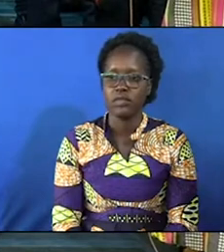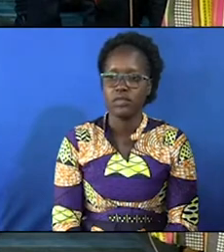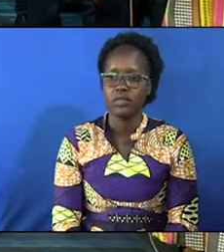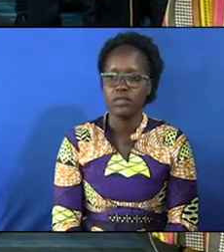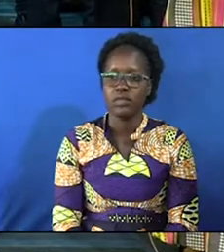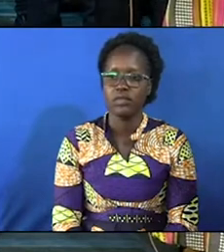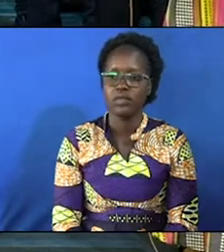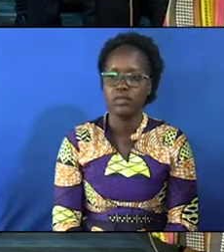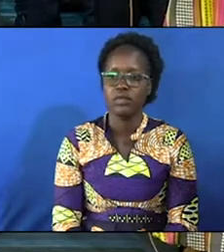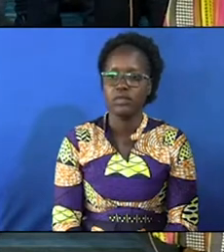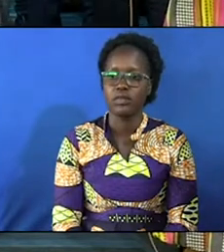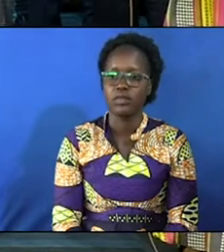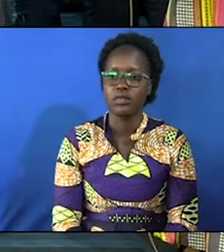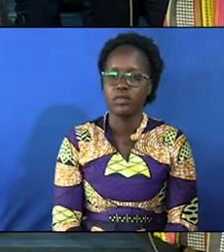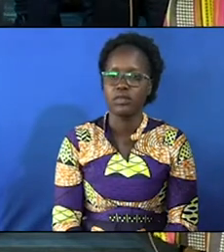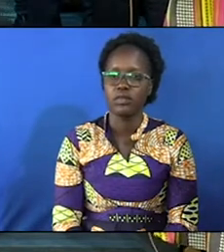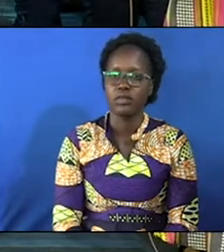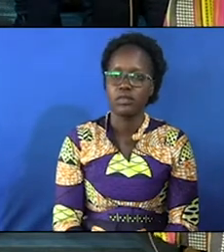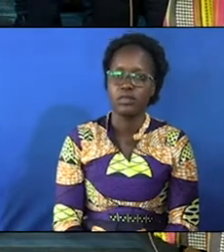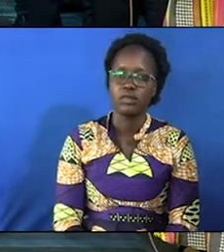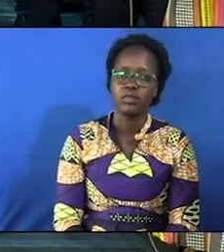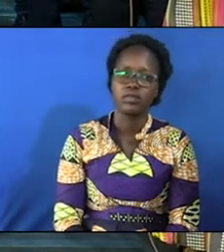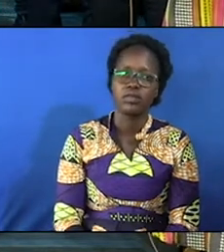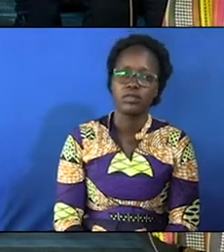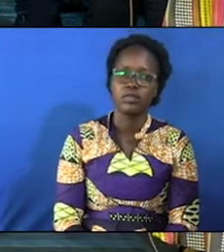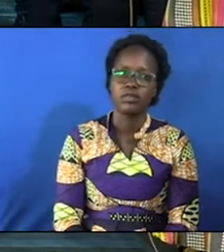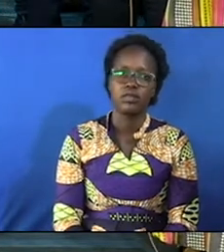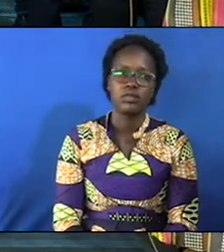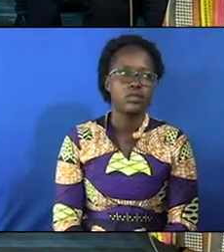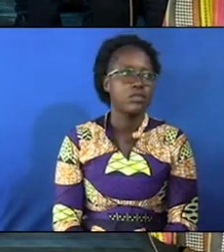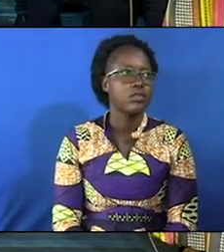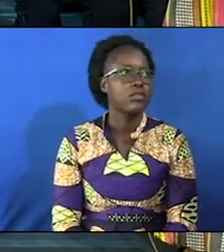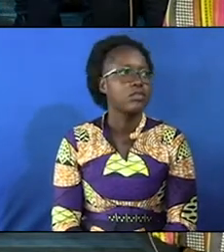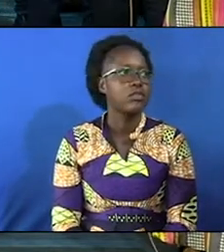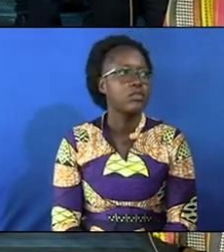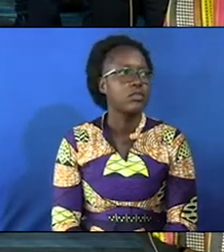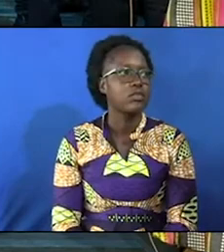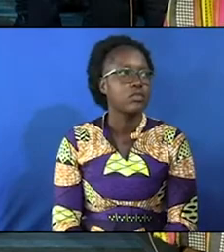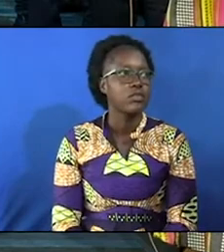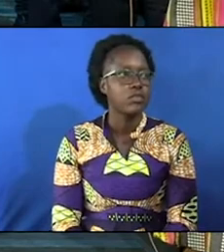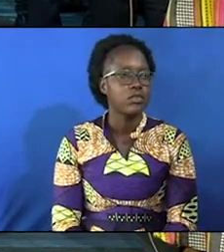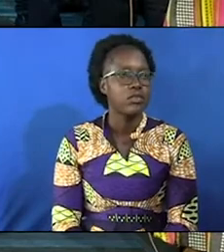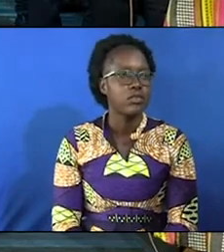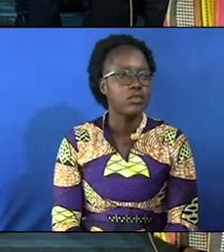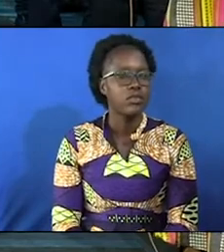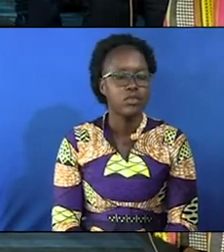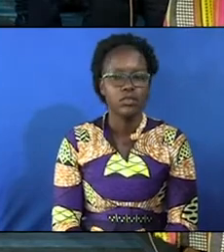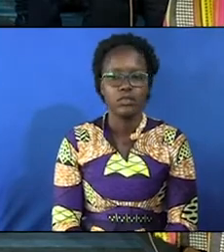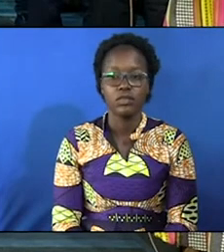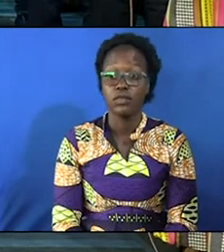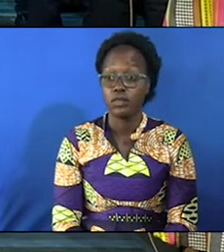may the Lord bless you may the Lord keep you may the Lord watch over you